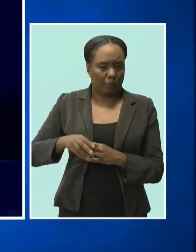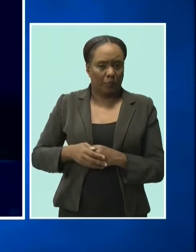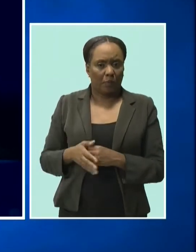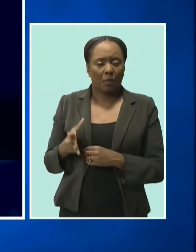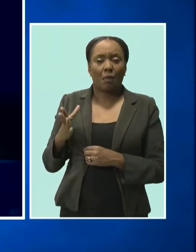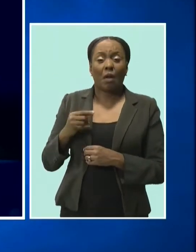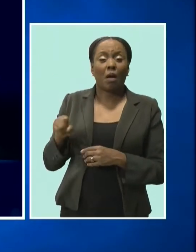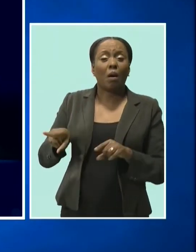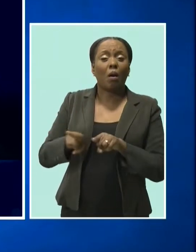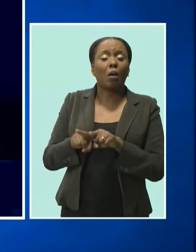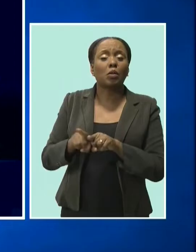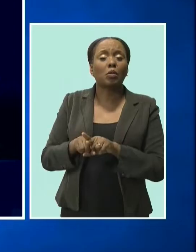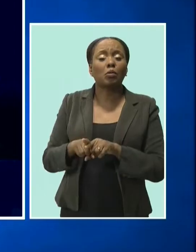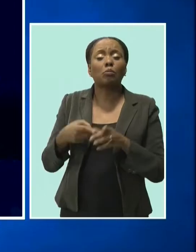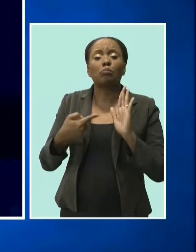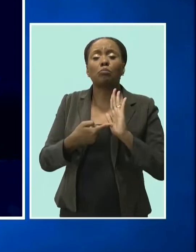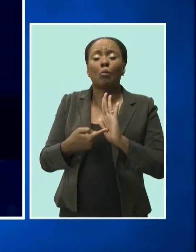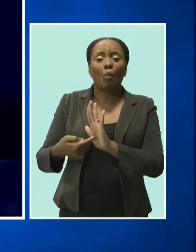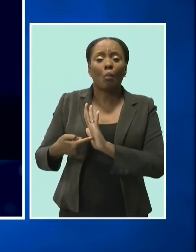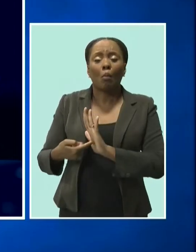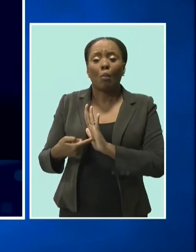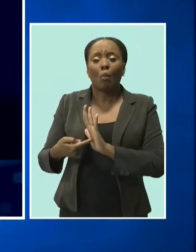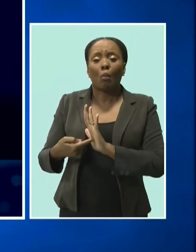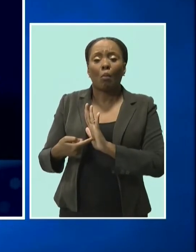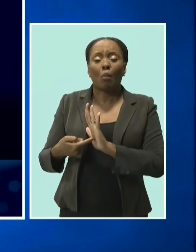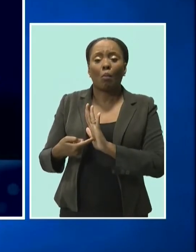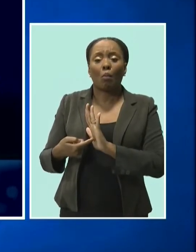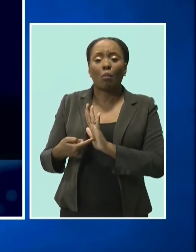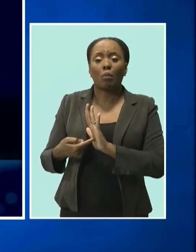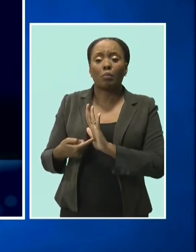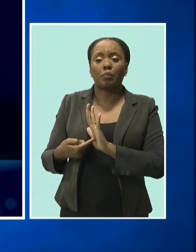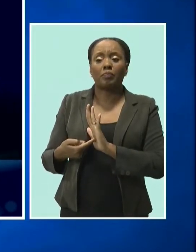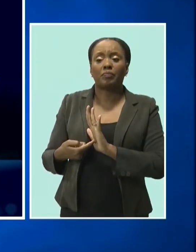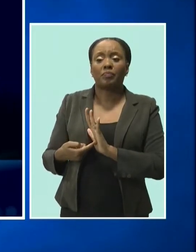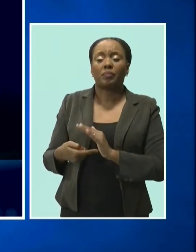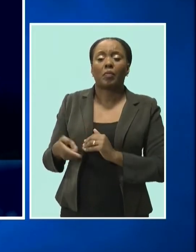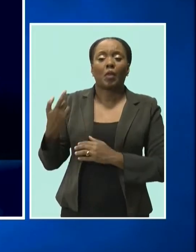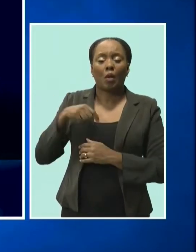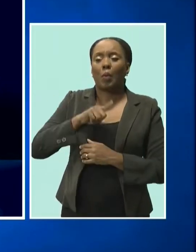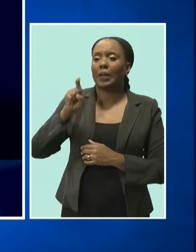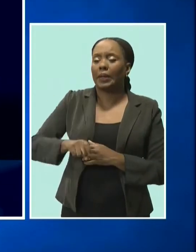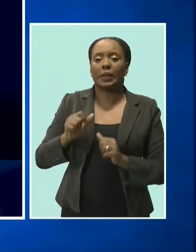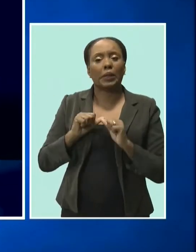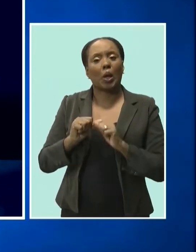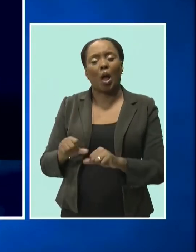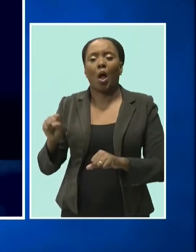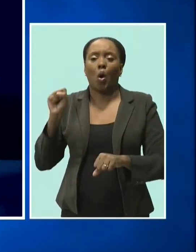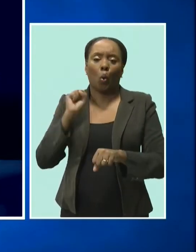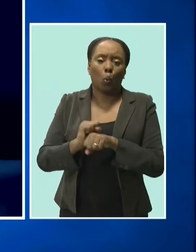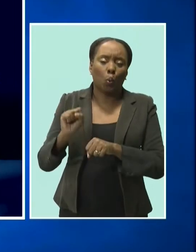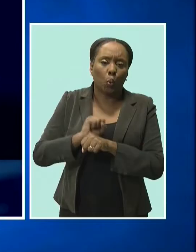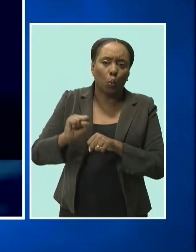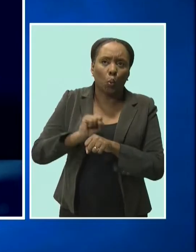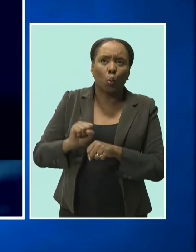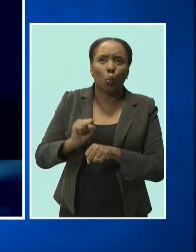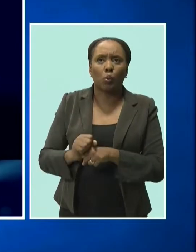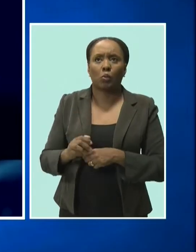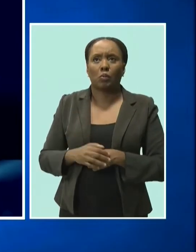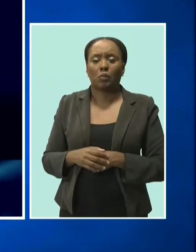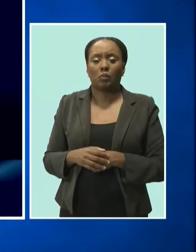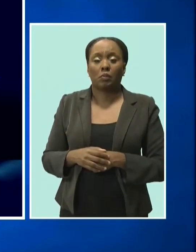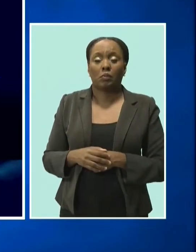COVID that it is required for us to keep our shoulder to the wield. Mr. Trinhart